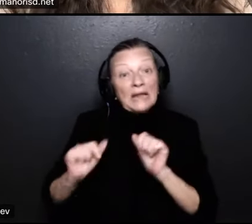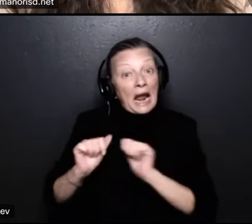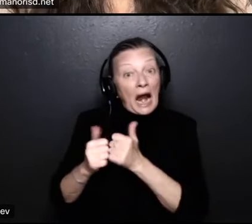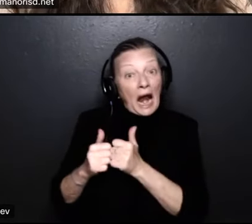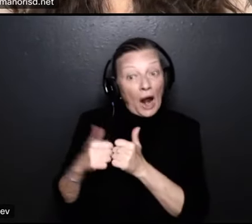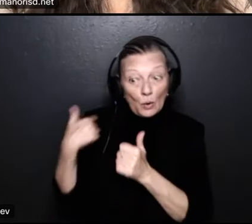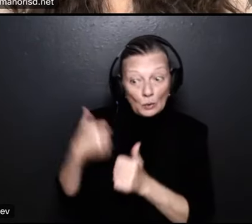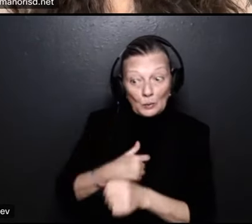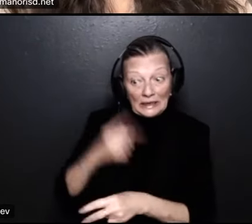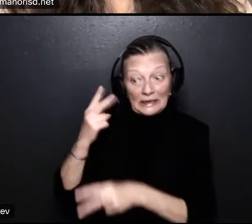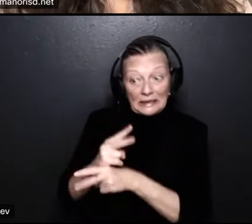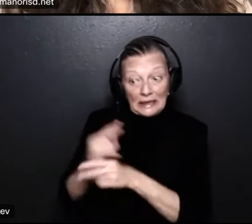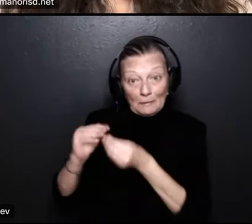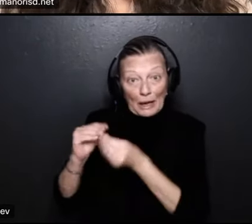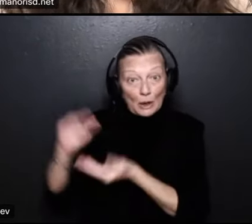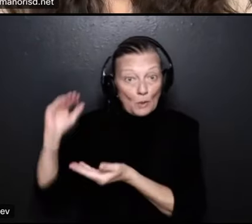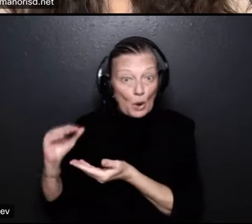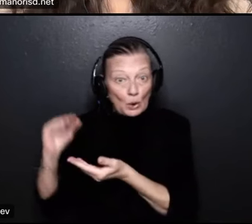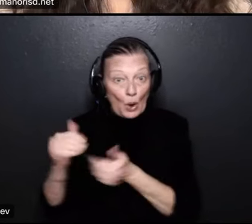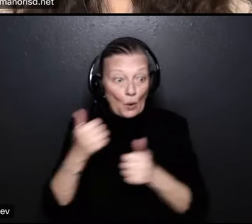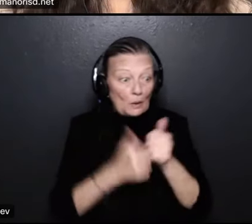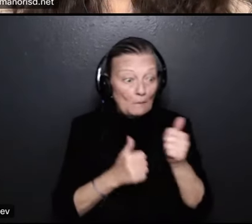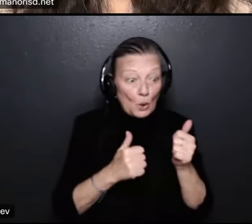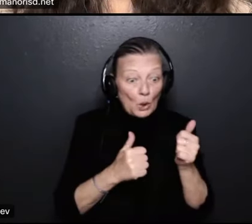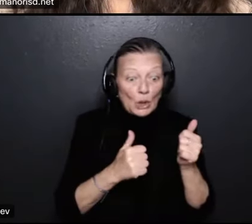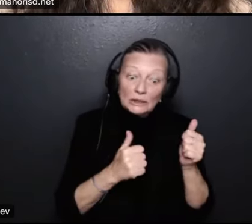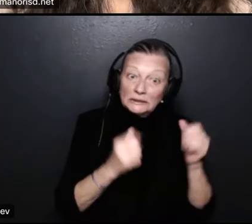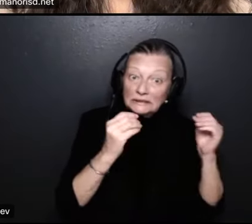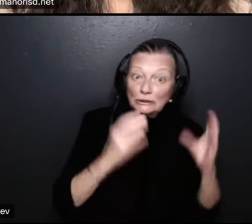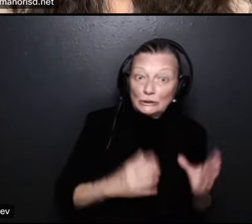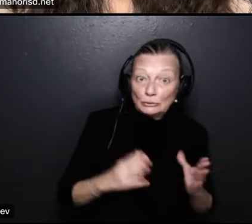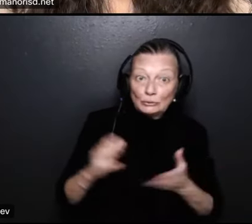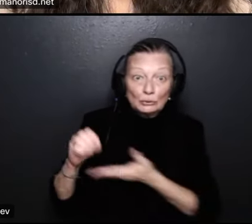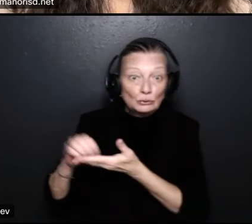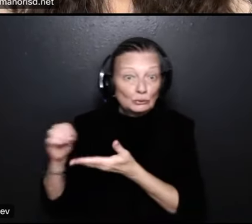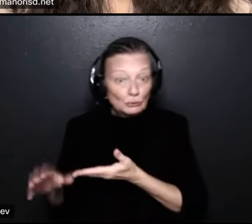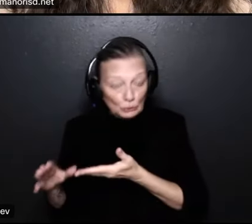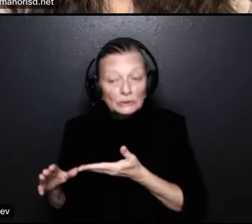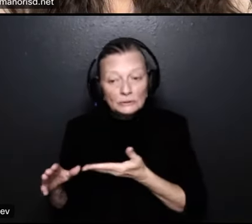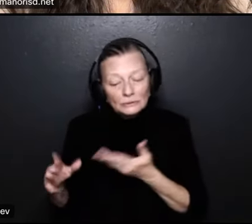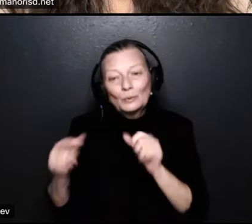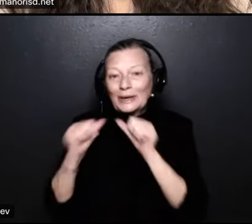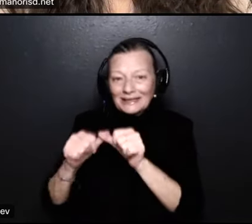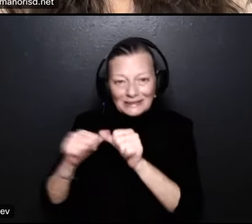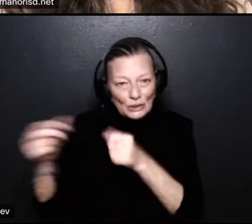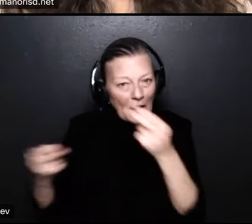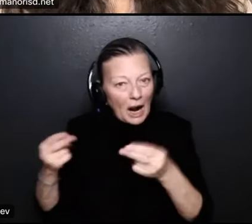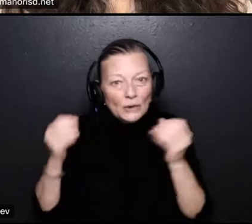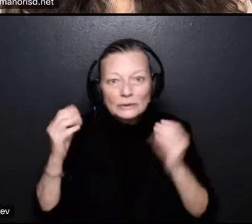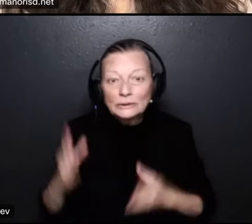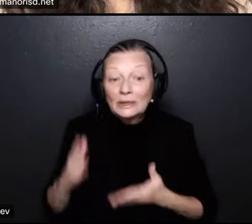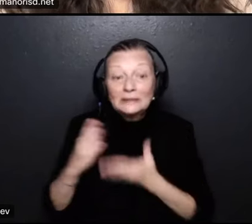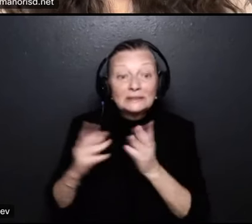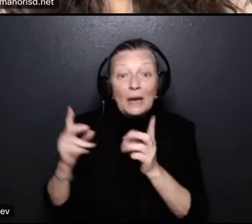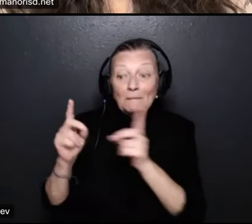continue to save enough money that we can continue to hire teachers there are districts in the state that have gotten themselves so far